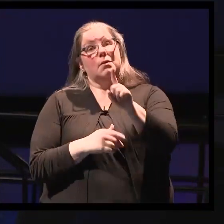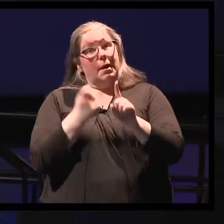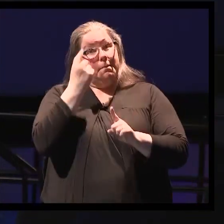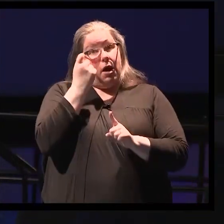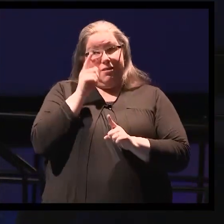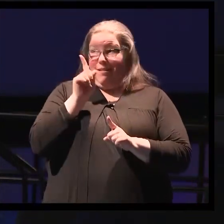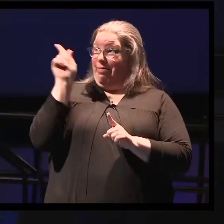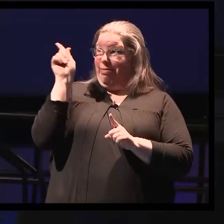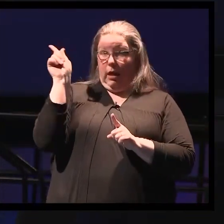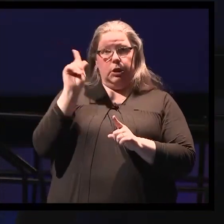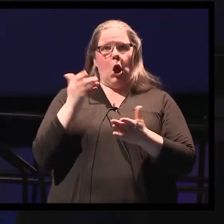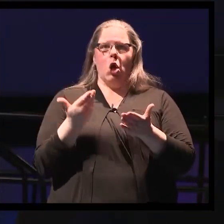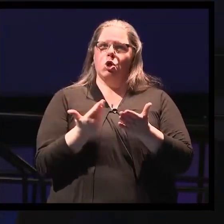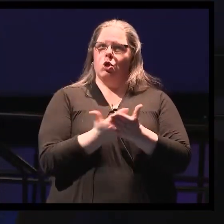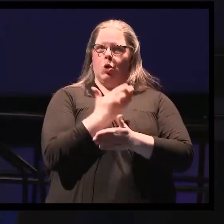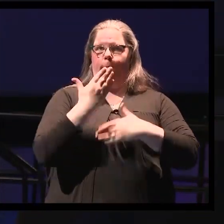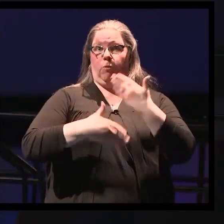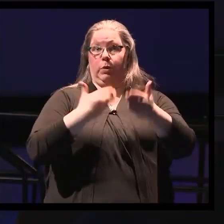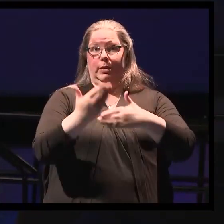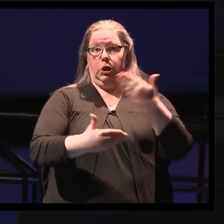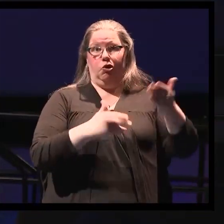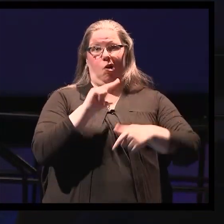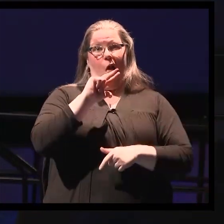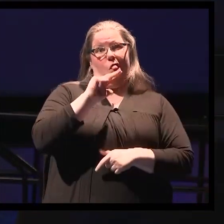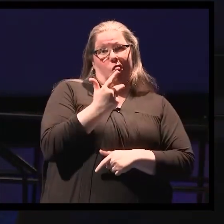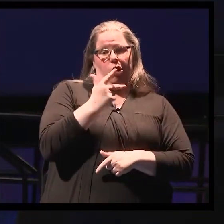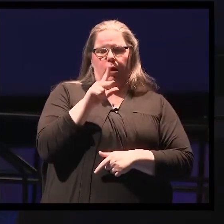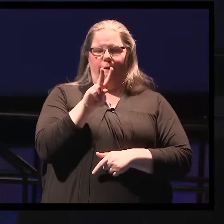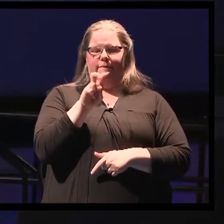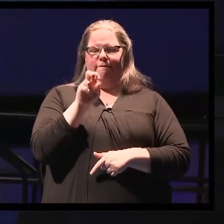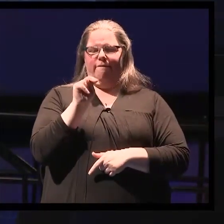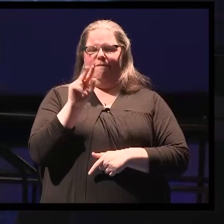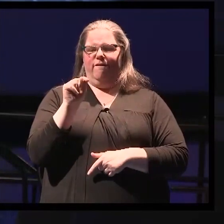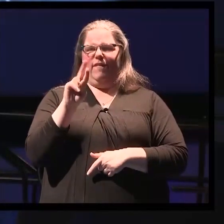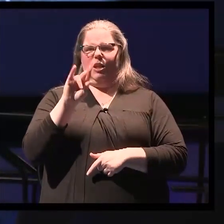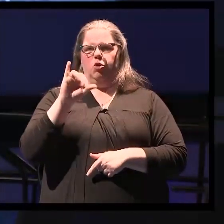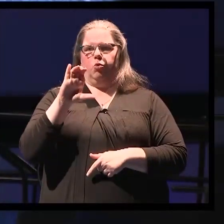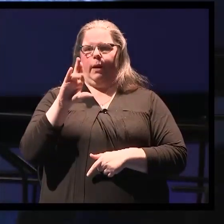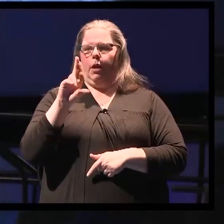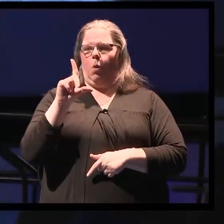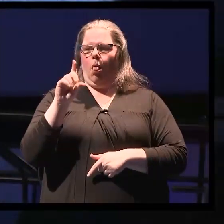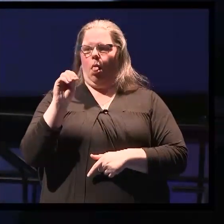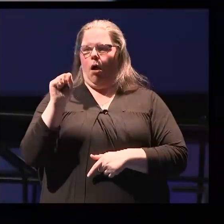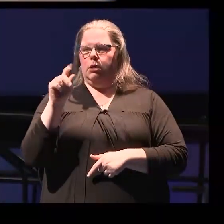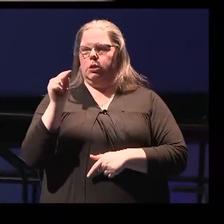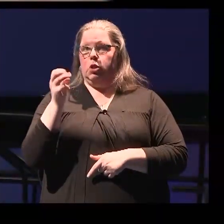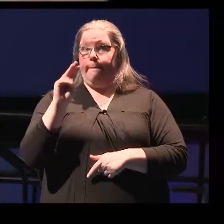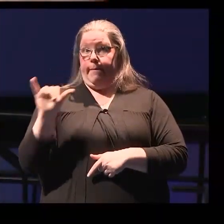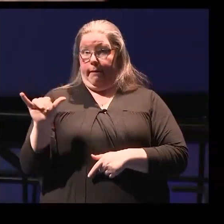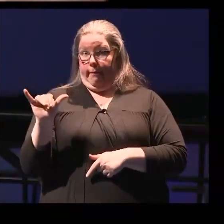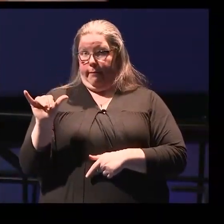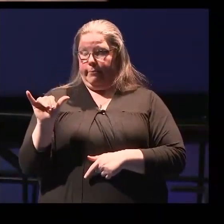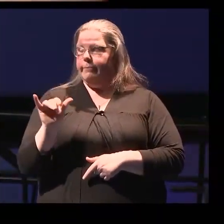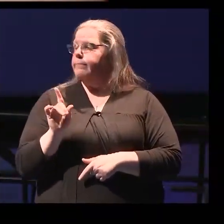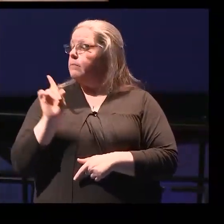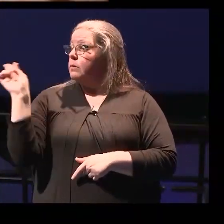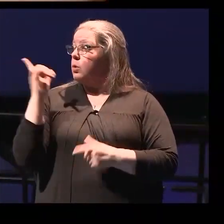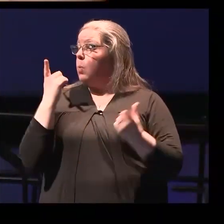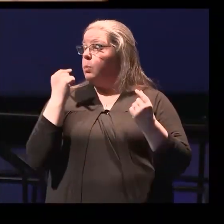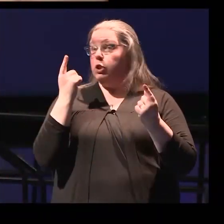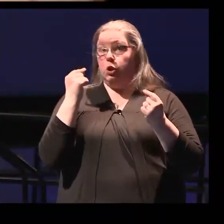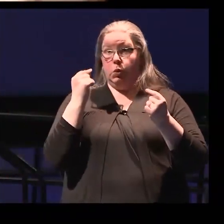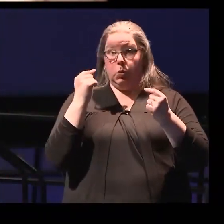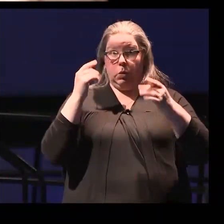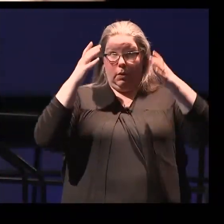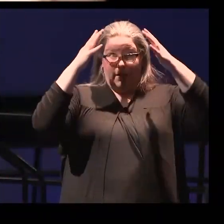new to Sudbury. And we have a video here that illustrates it. So we pass a camera through the brain into the ventricle system.